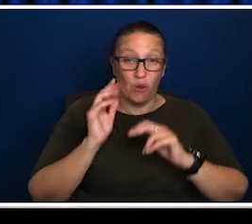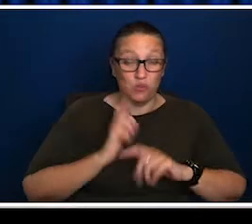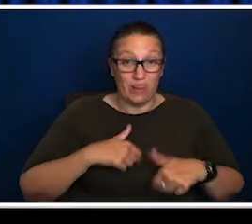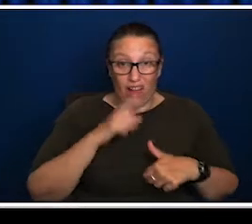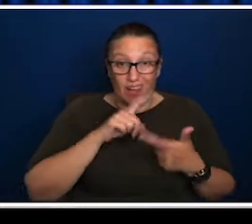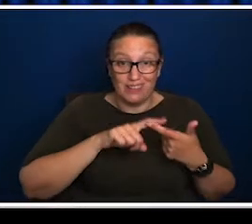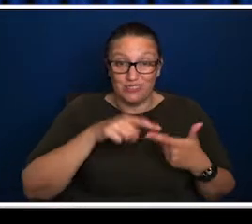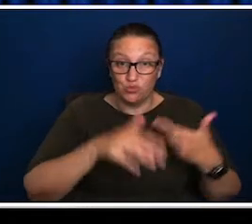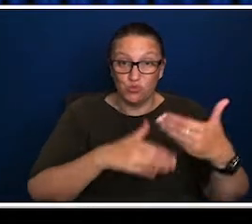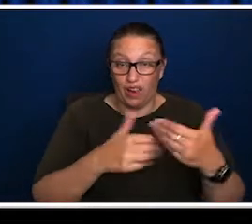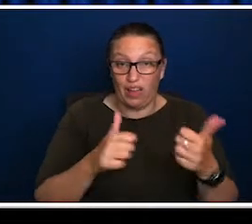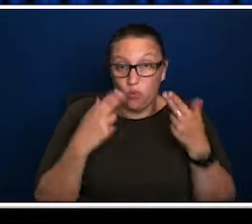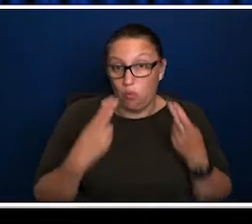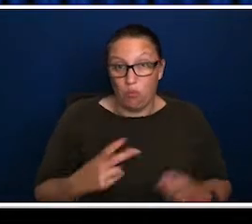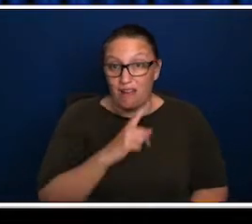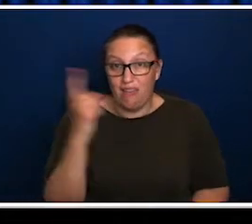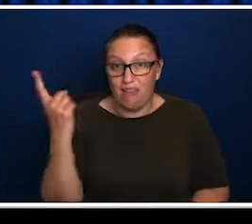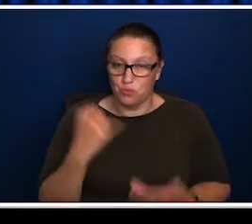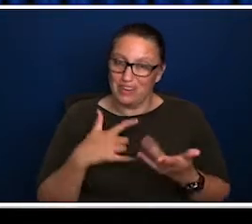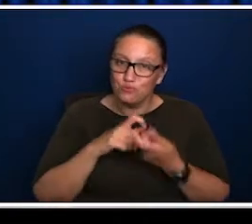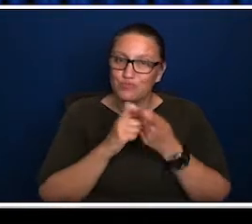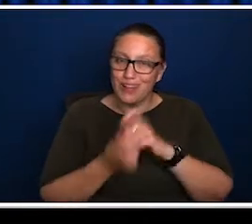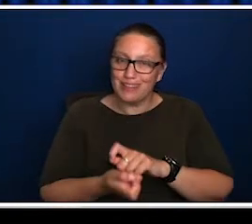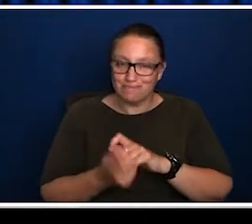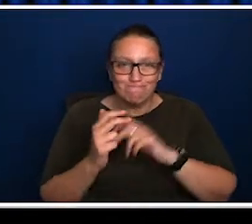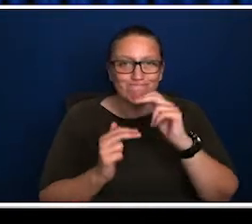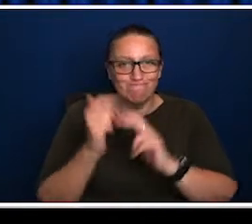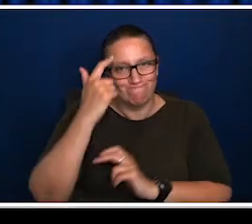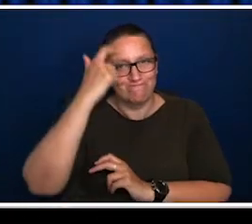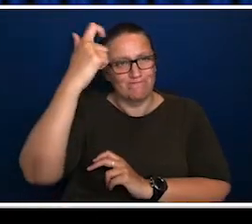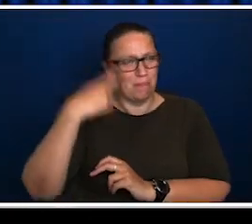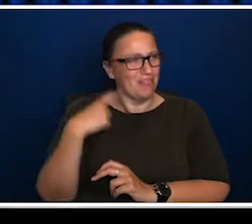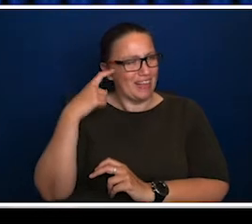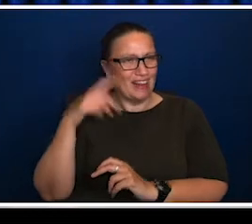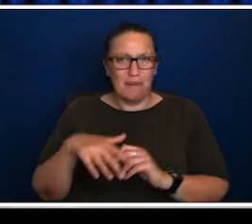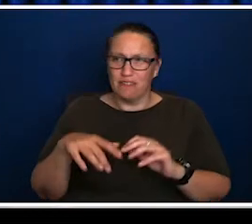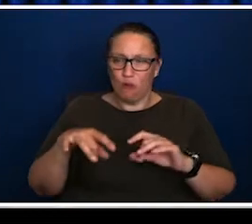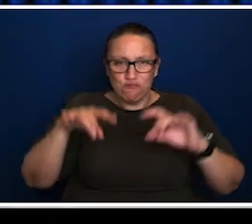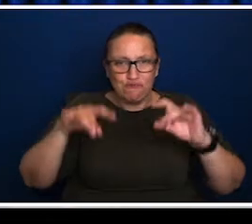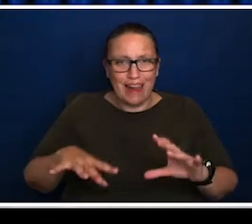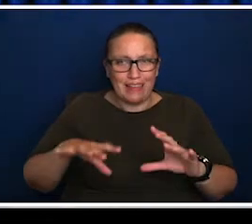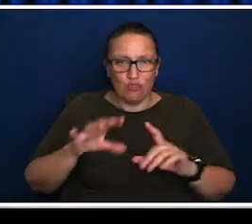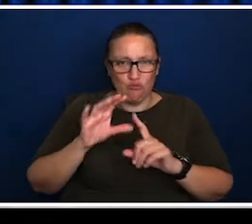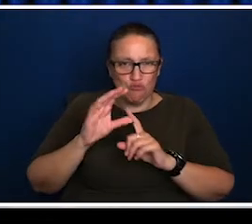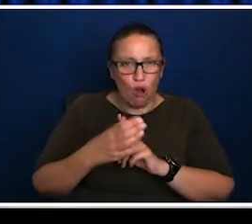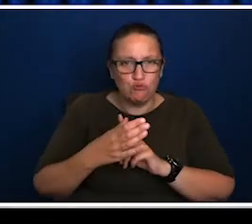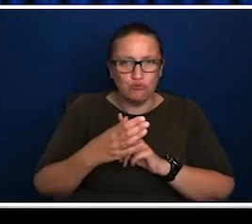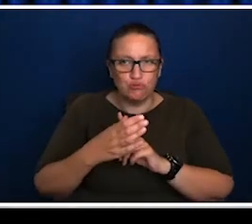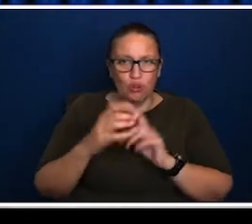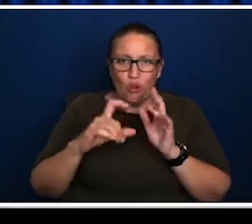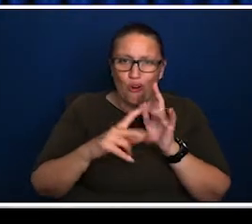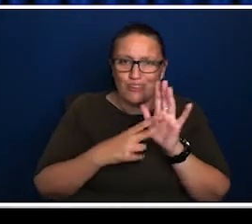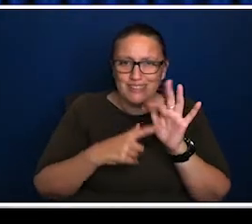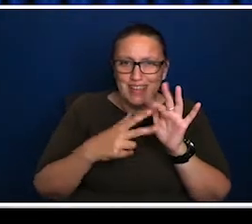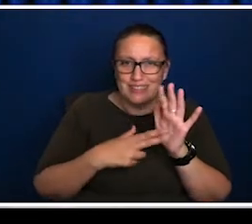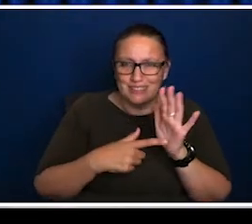thinking that that kind of avalanche of Australian cultural content that will be available to Australians in a